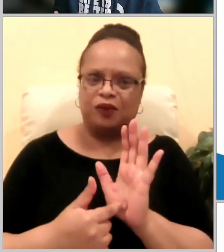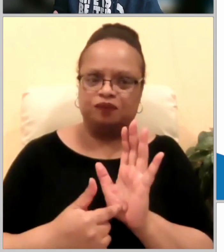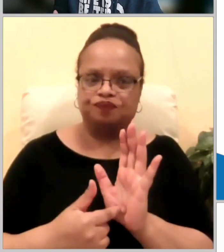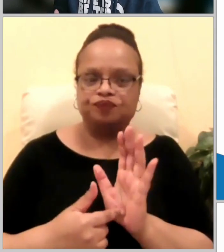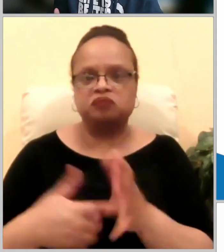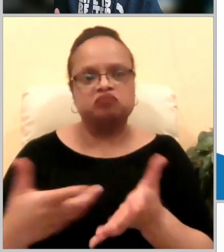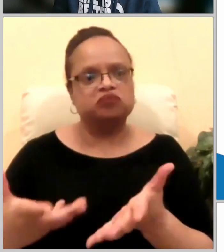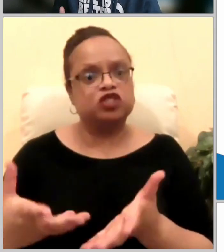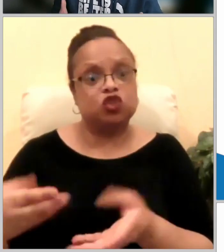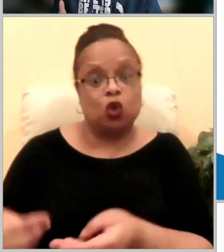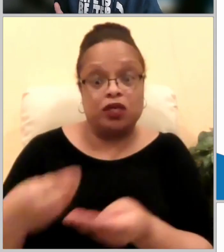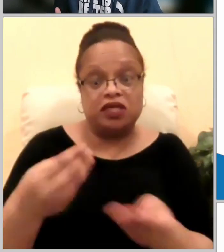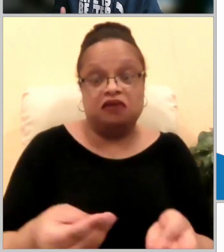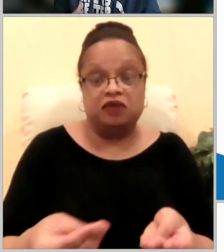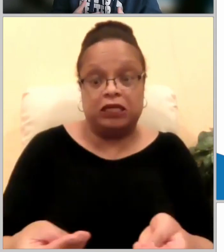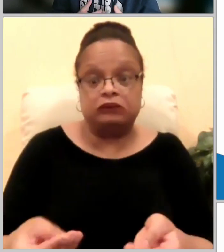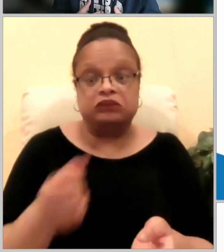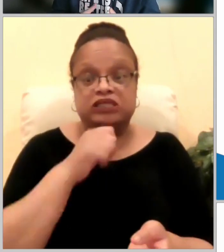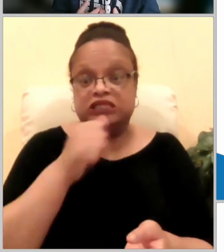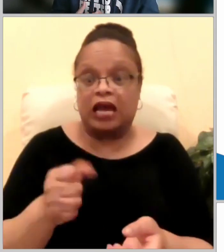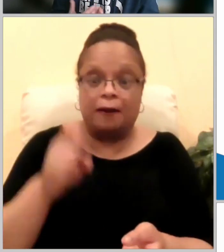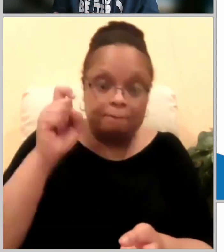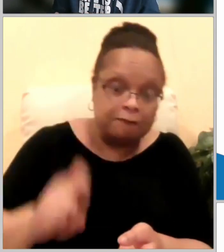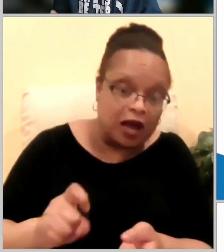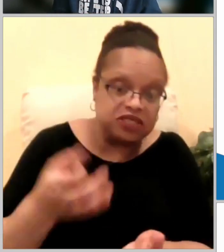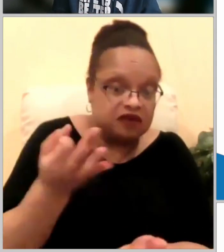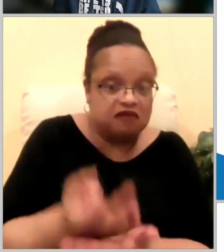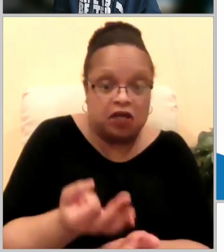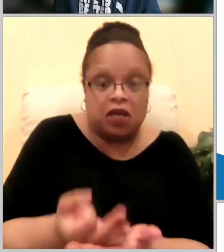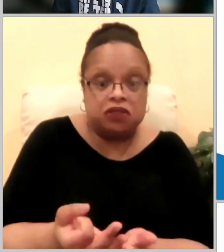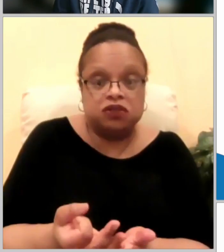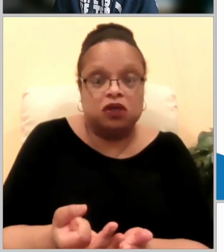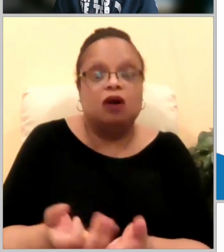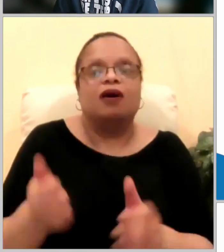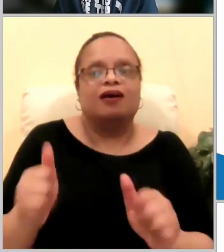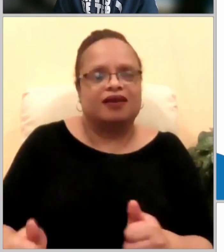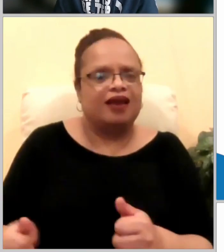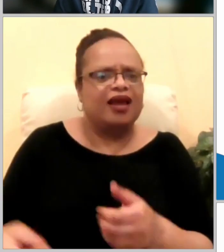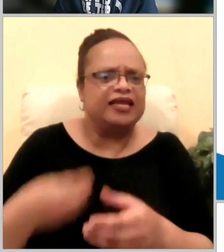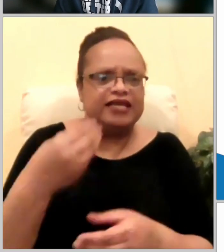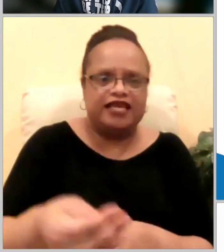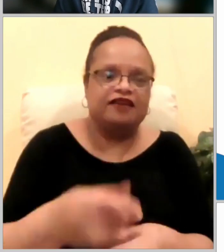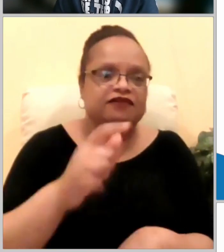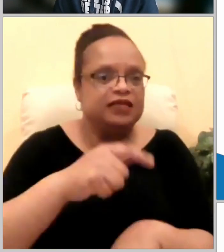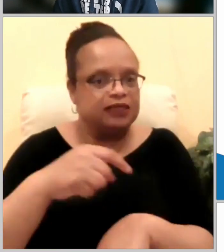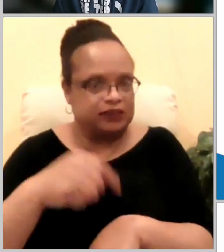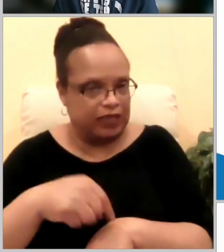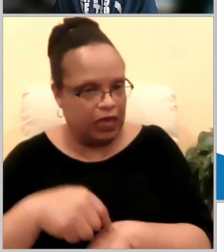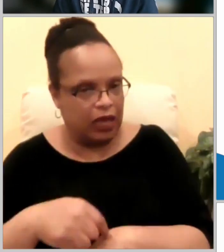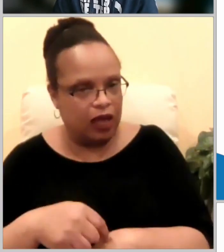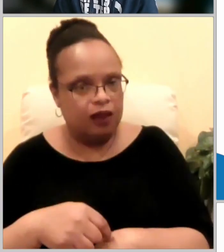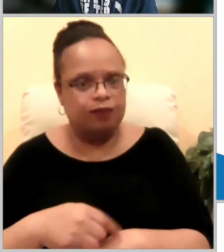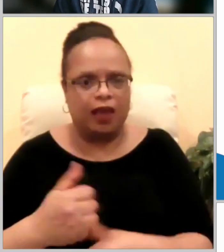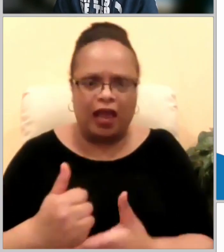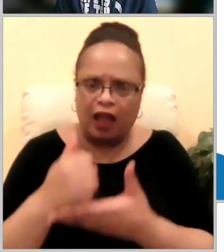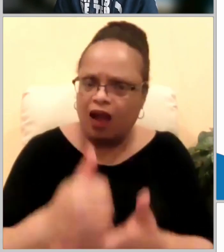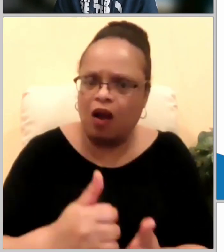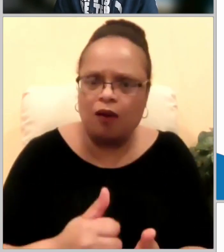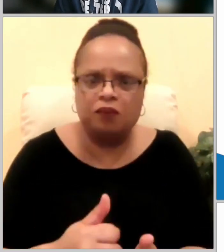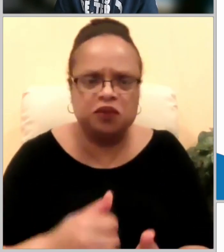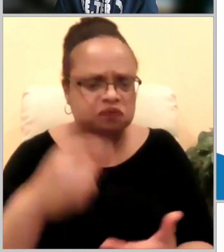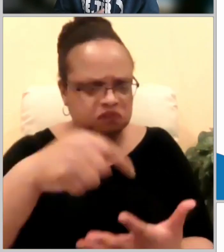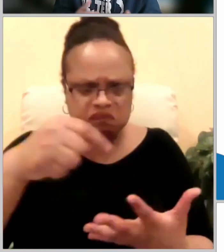financial giving someone your time or helping or a helping hand is one of the greatest gifts you can give to a brother or a sister